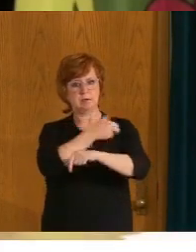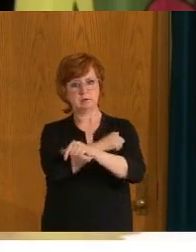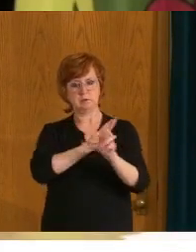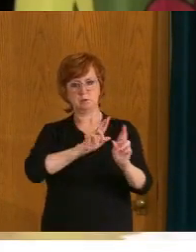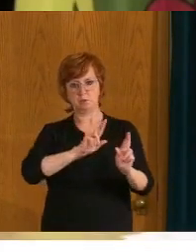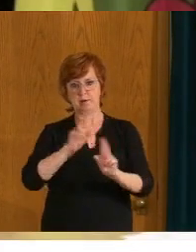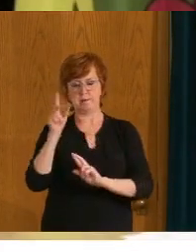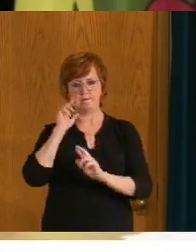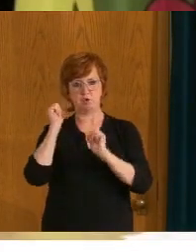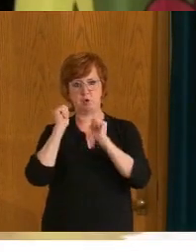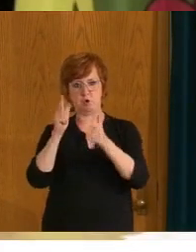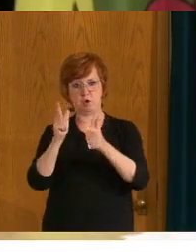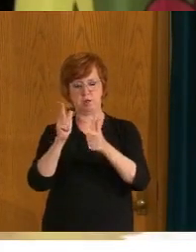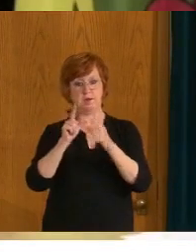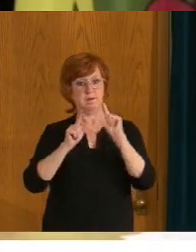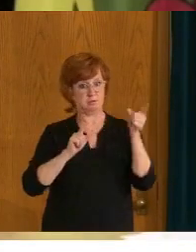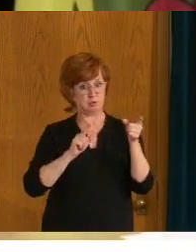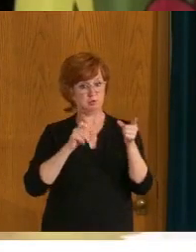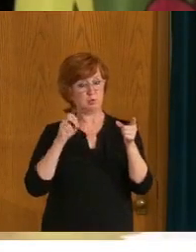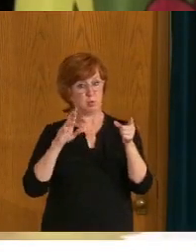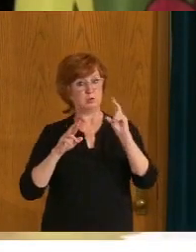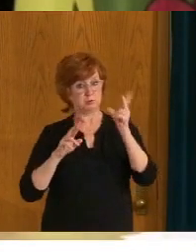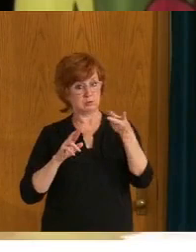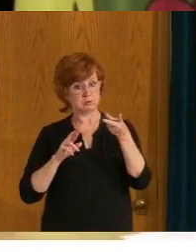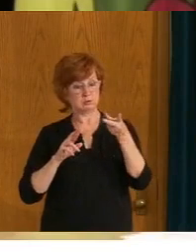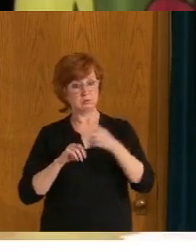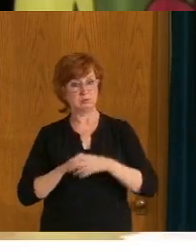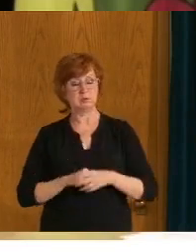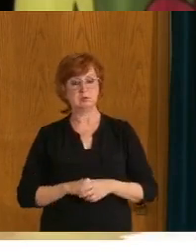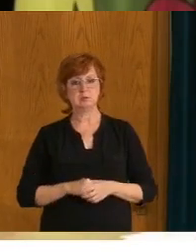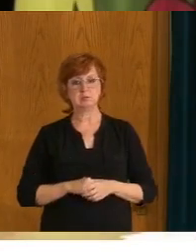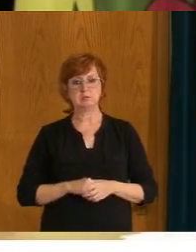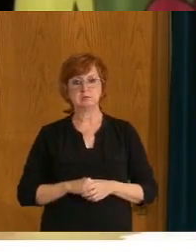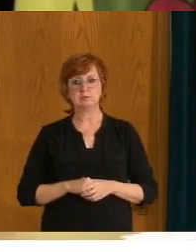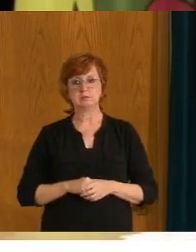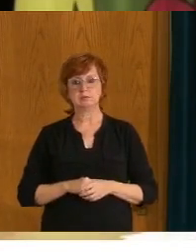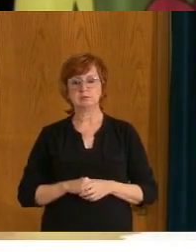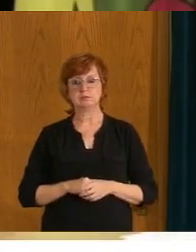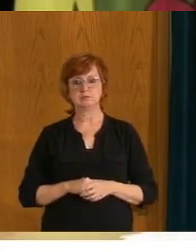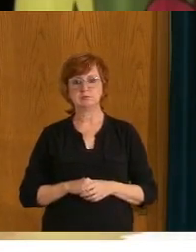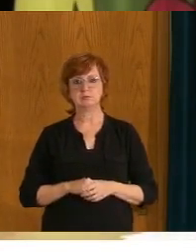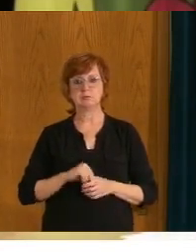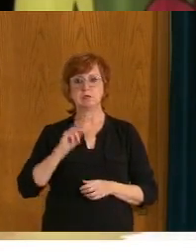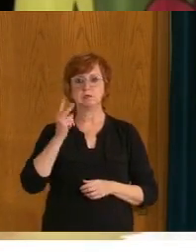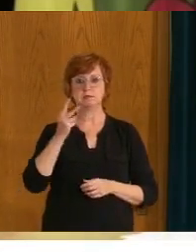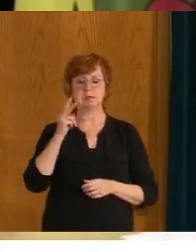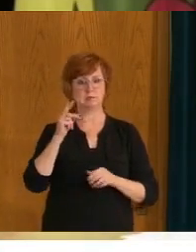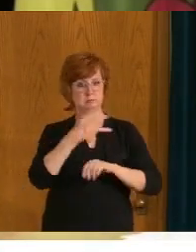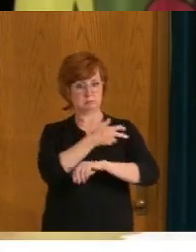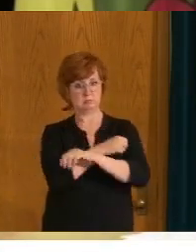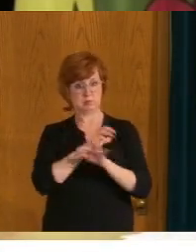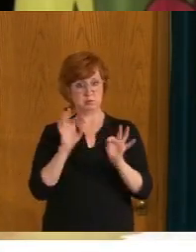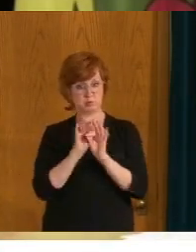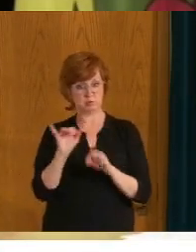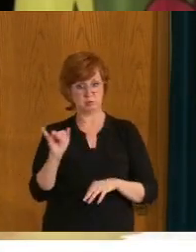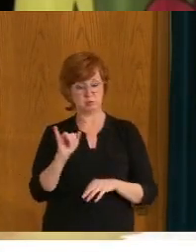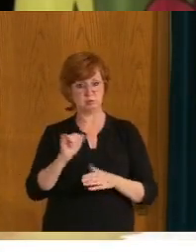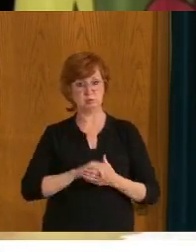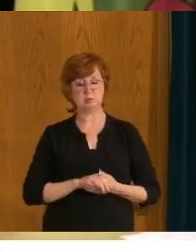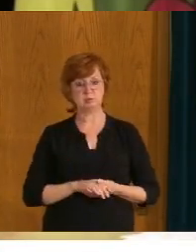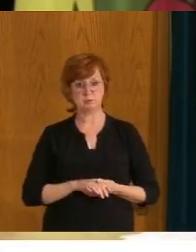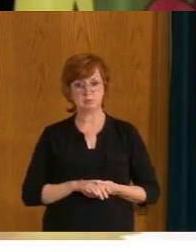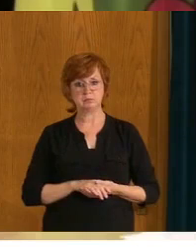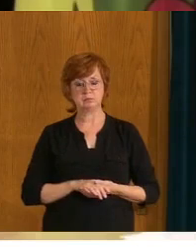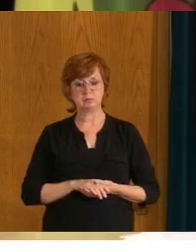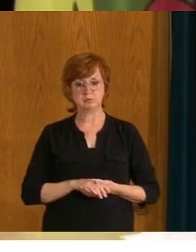available for all people, first dose and second dose. We know a second dose is, uh, crucially important as well, in particular, as we're